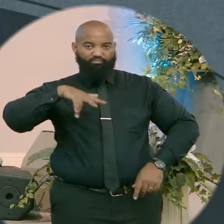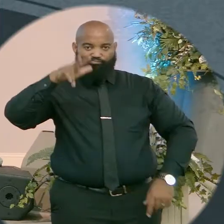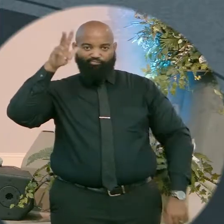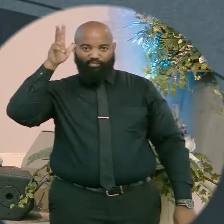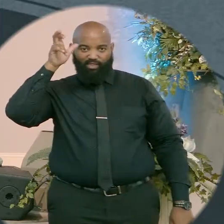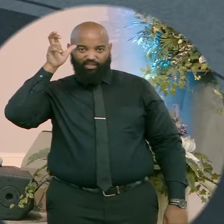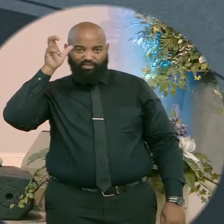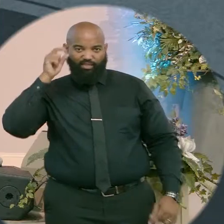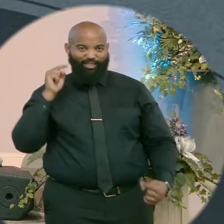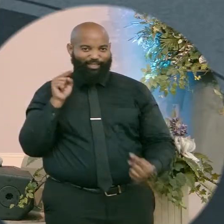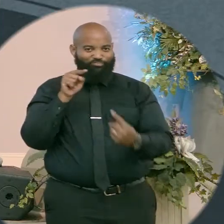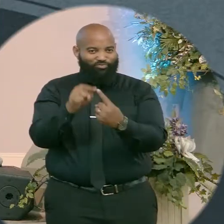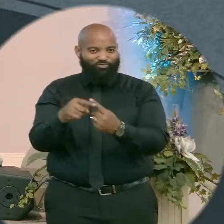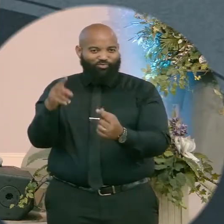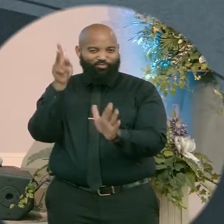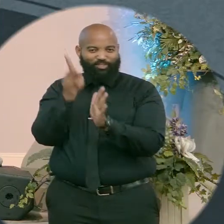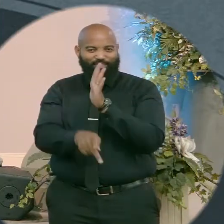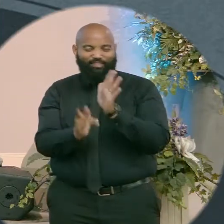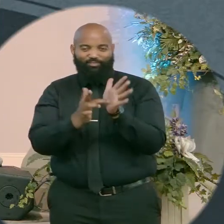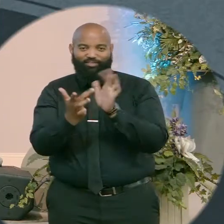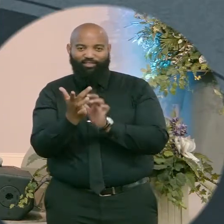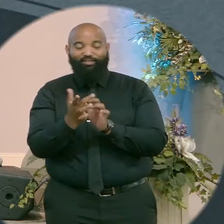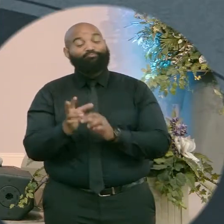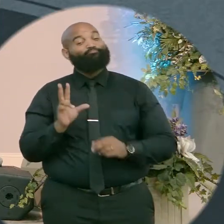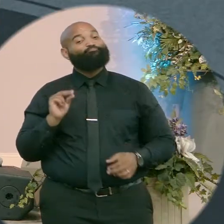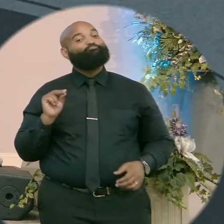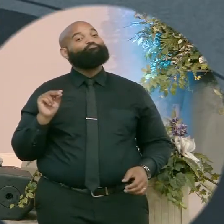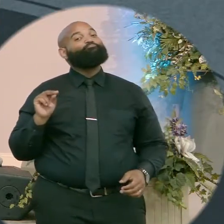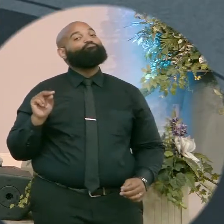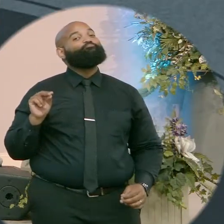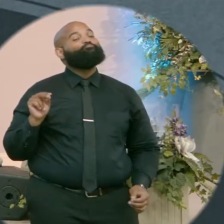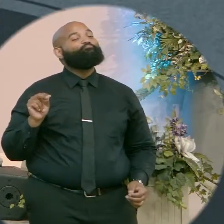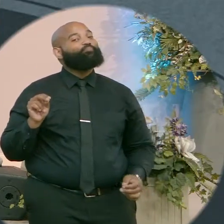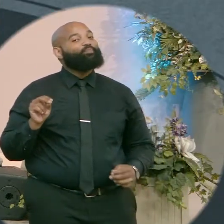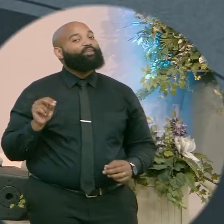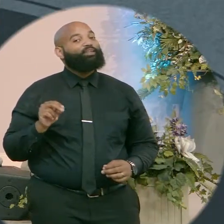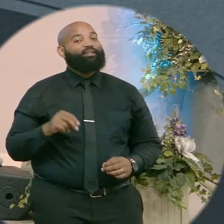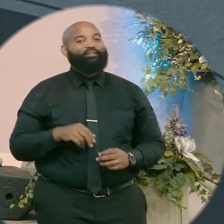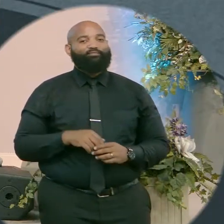kill Jesus. No, Satan's goal was to get Jesus not to suffer.